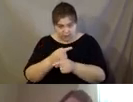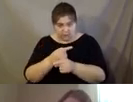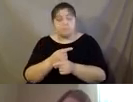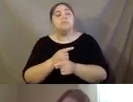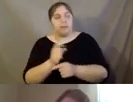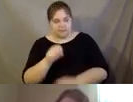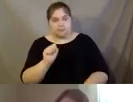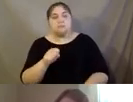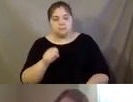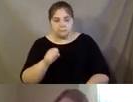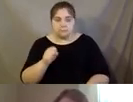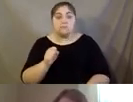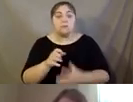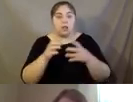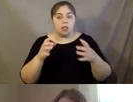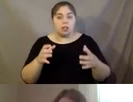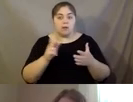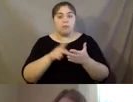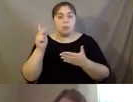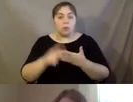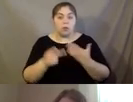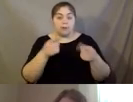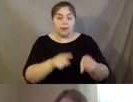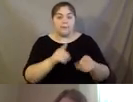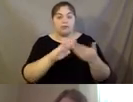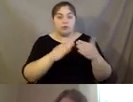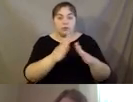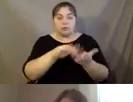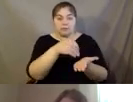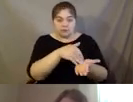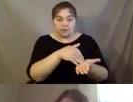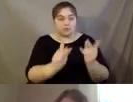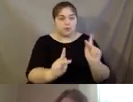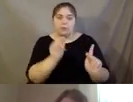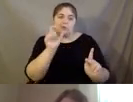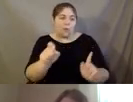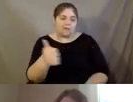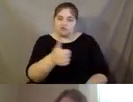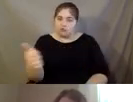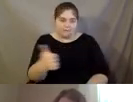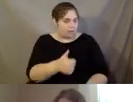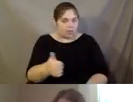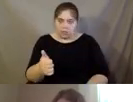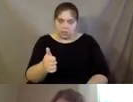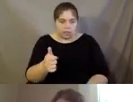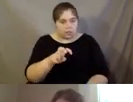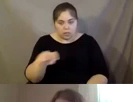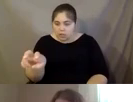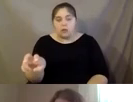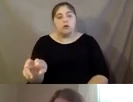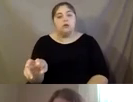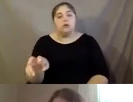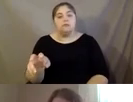so a lot of, a lot of that programming happens in community centers. So people don't have to travel. Um, for example, we do some, a lot of